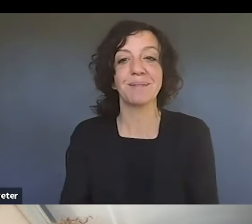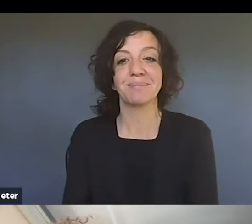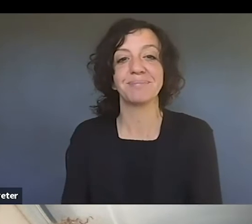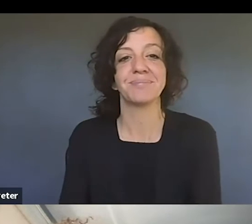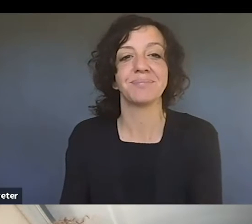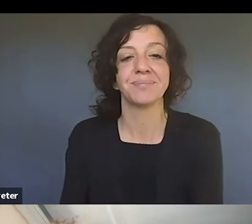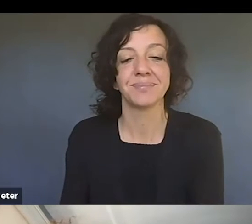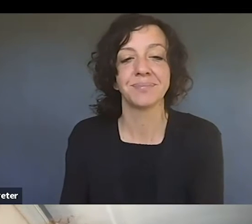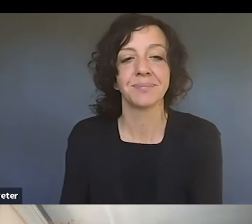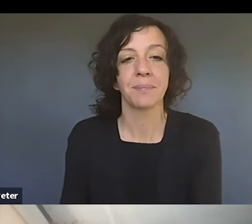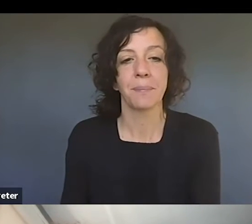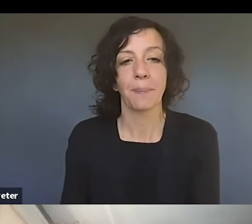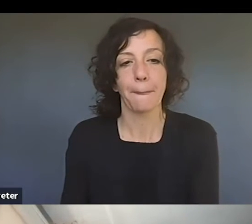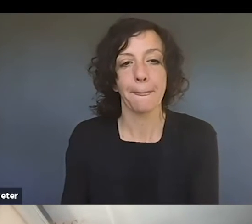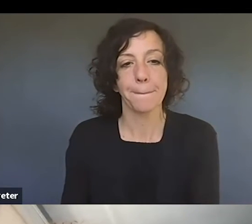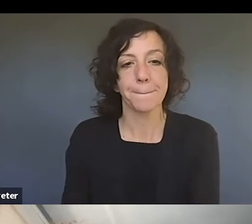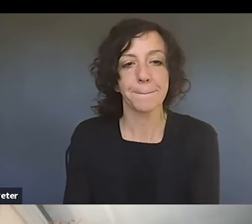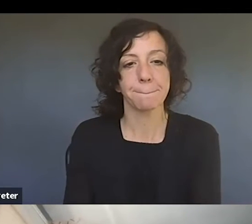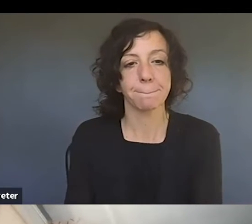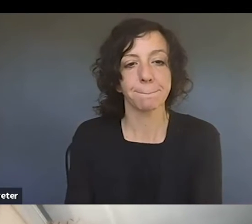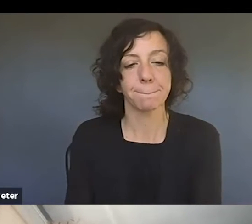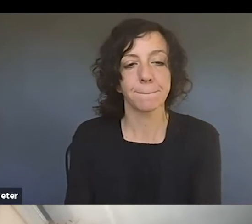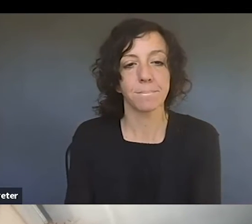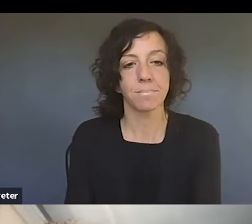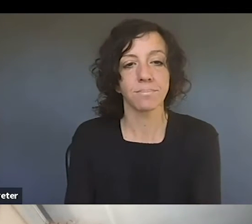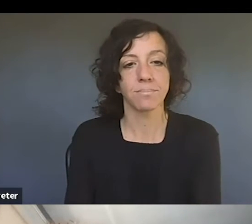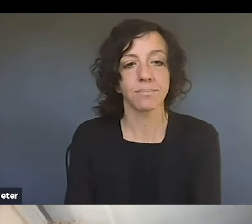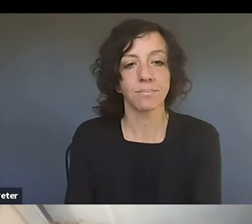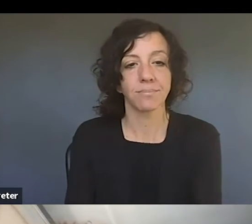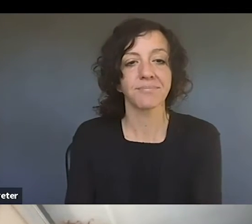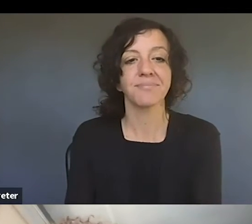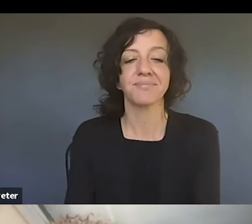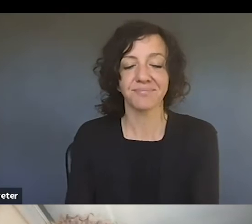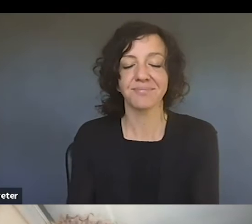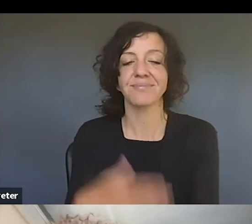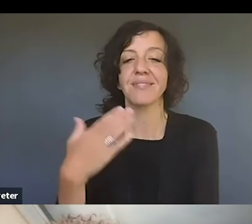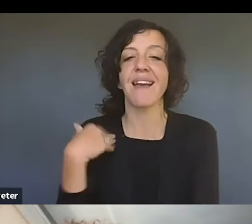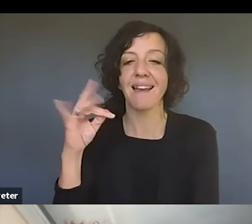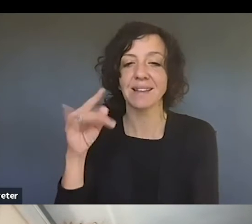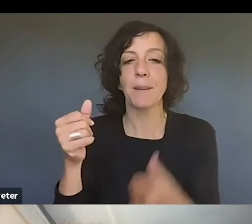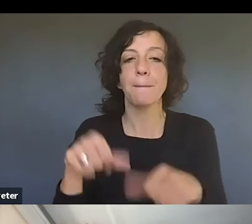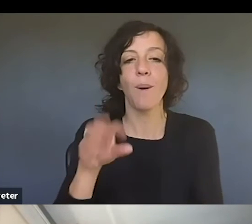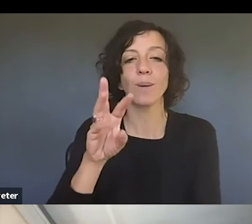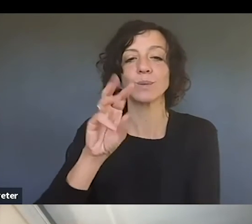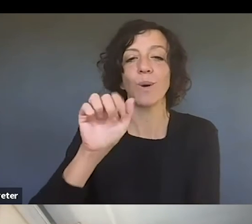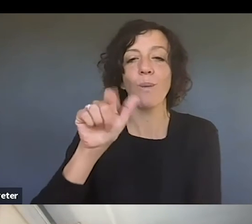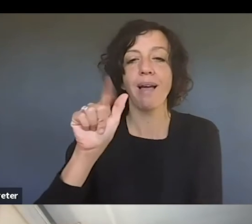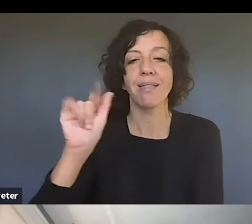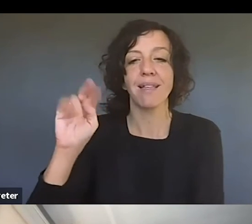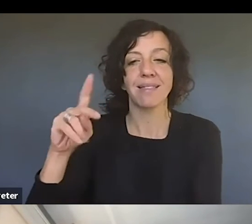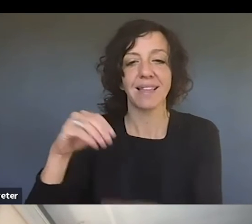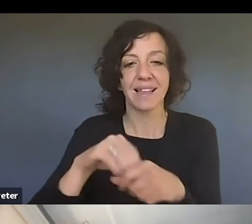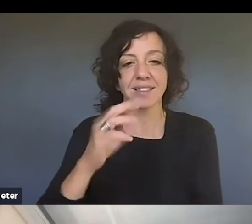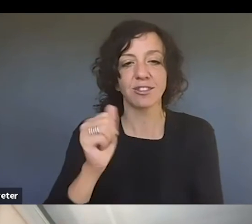And so, and I, again, I'd say I shared the walla link in the chat, but we'll afterwards. Um,